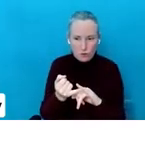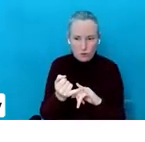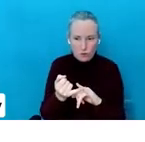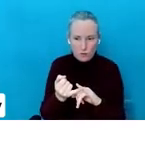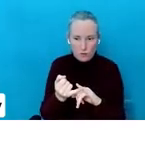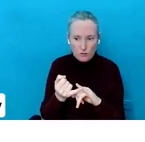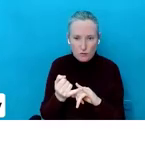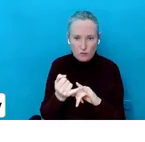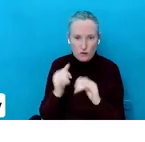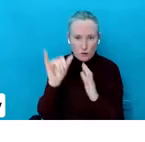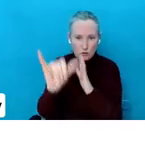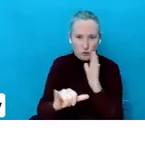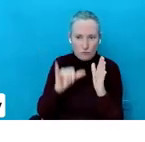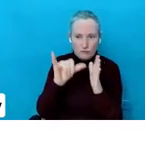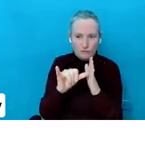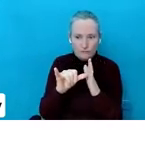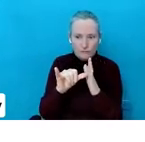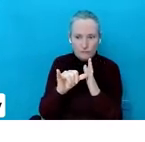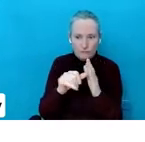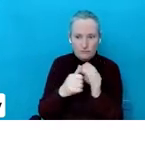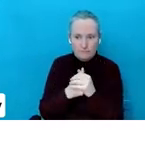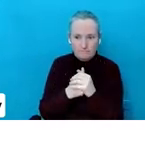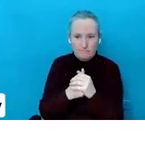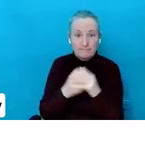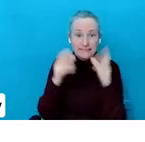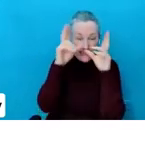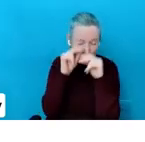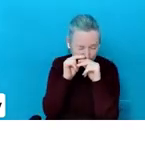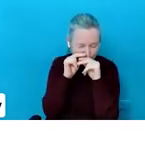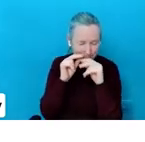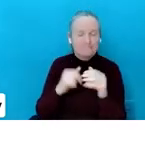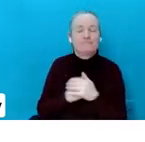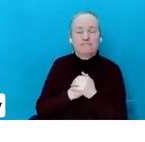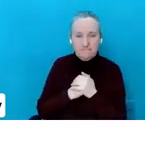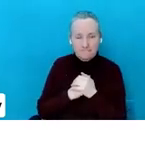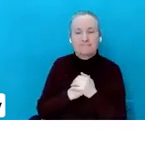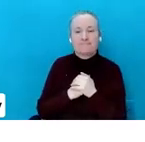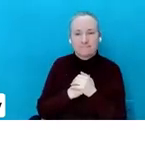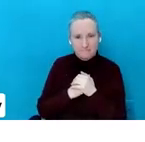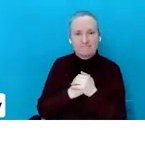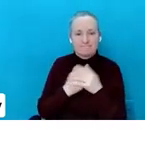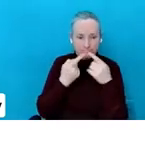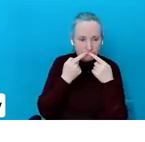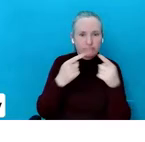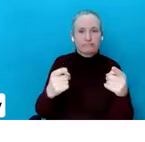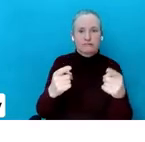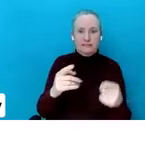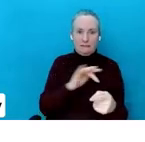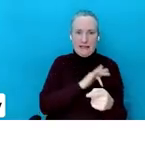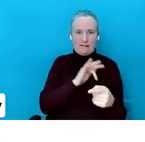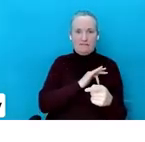YouTube? No. Sleep. They've publicly said it themselves.